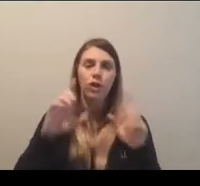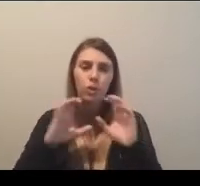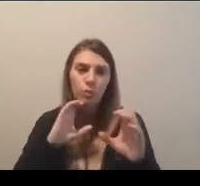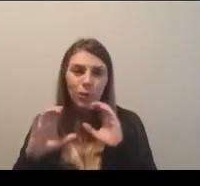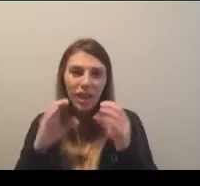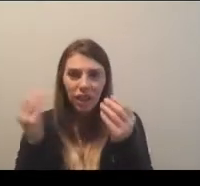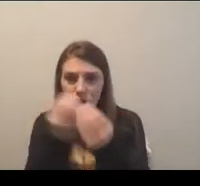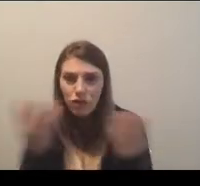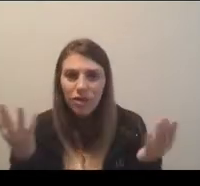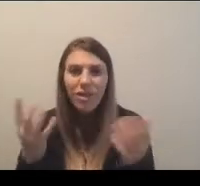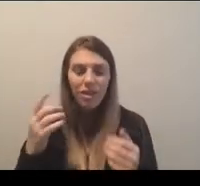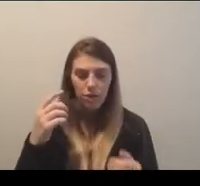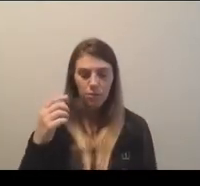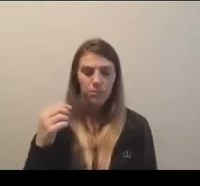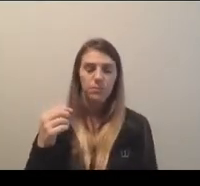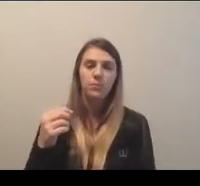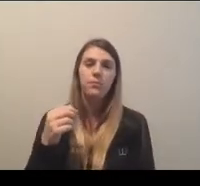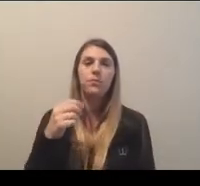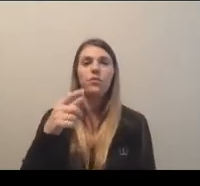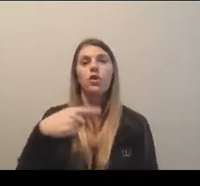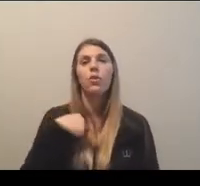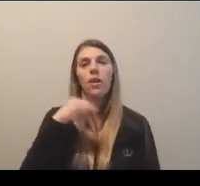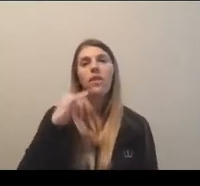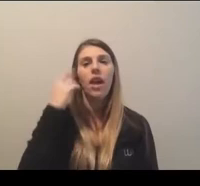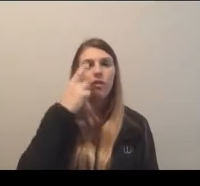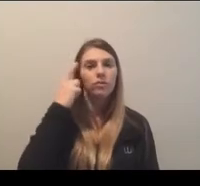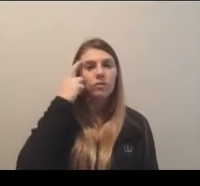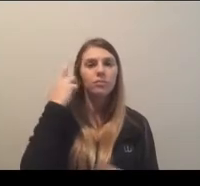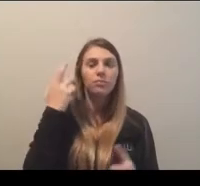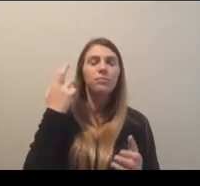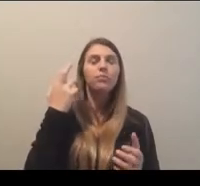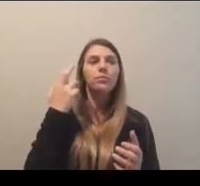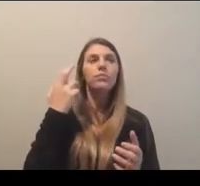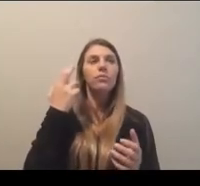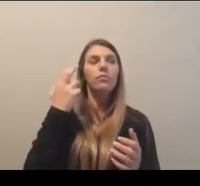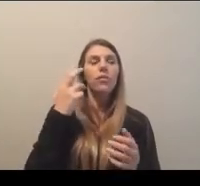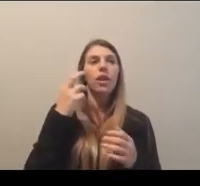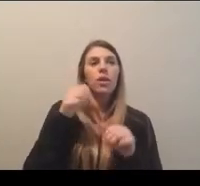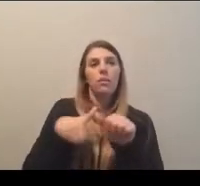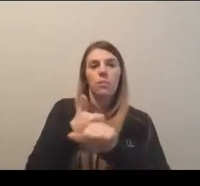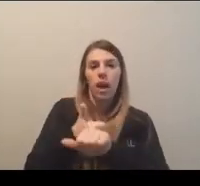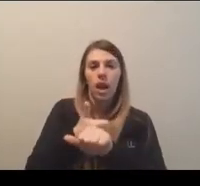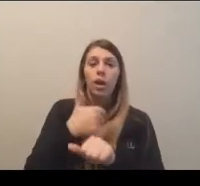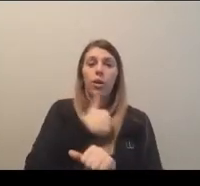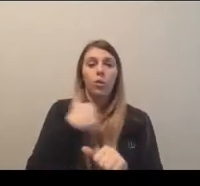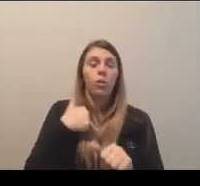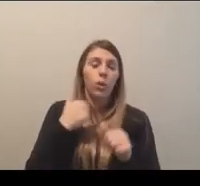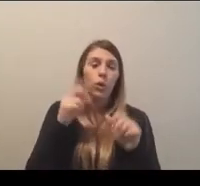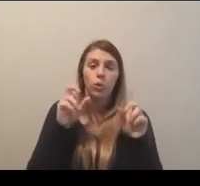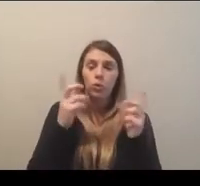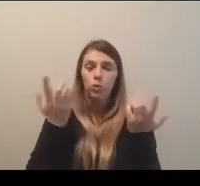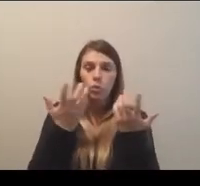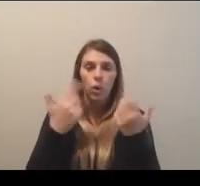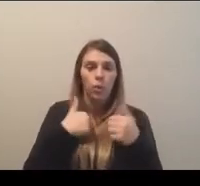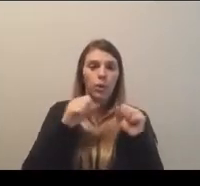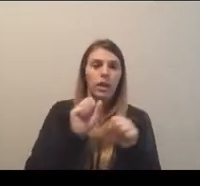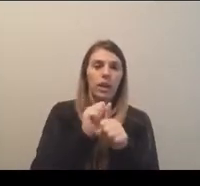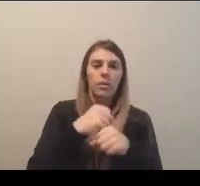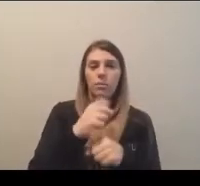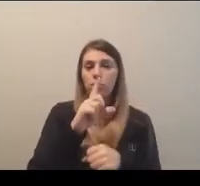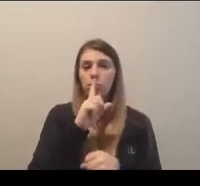the the rationale, if you will. We are doing everything we can to ensure